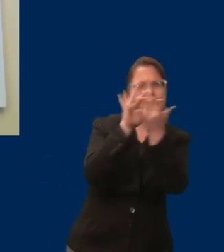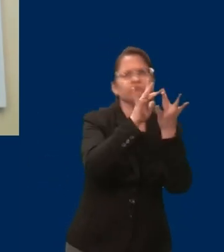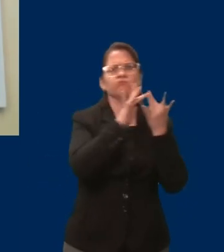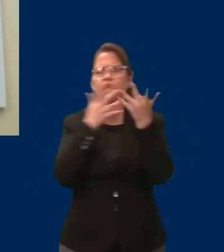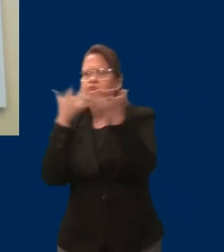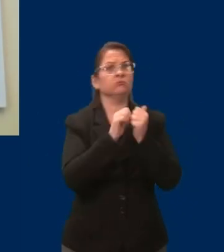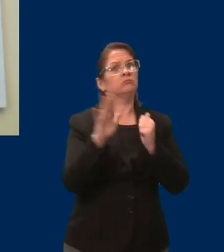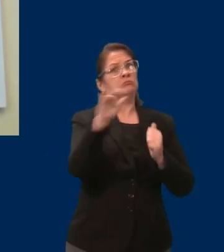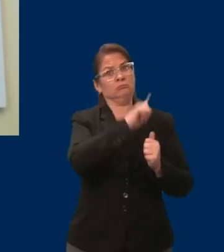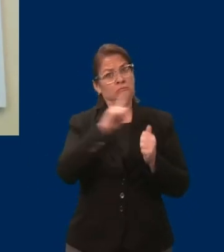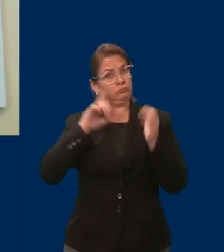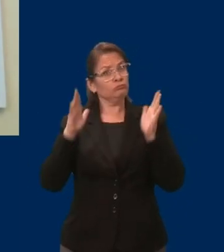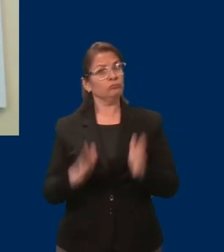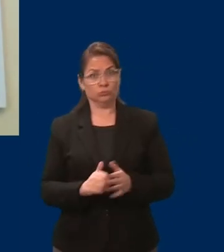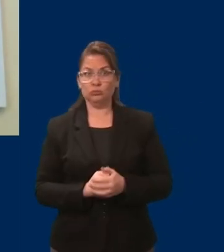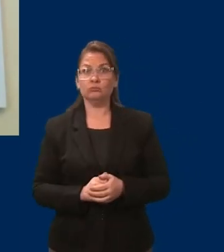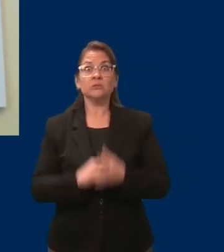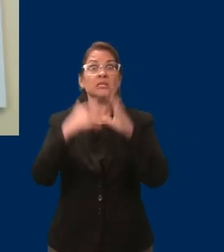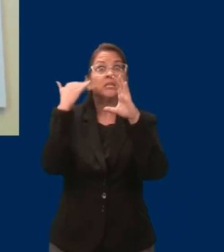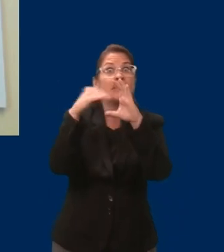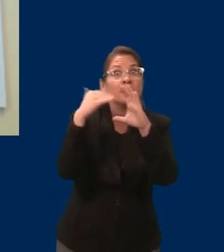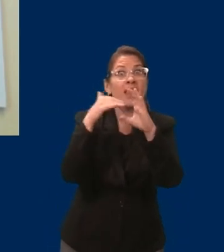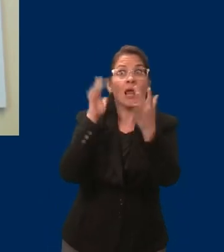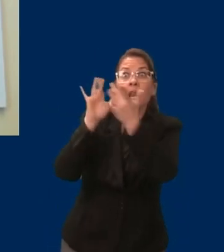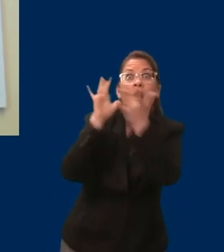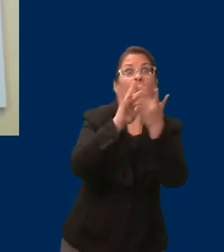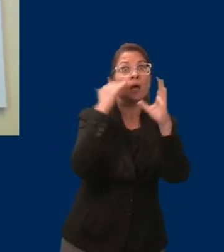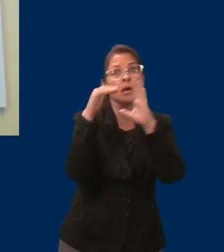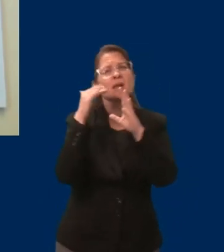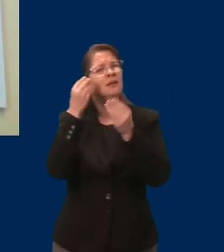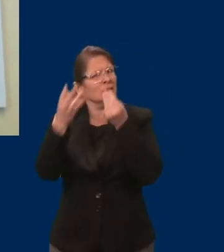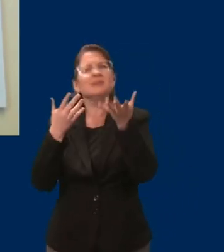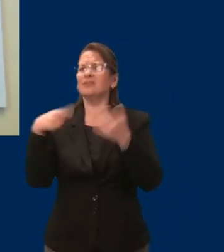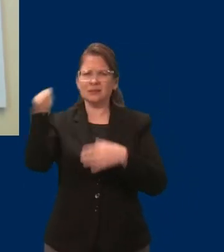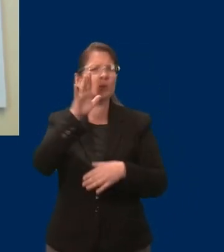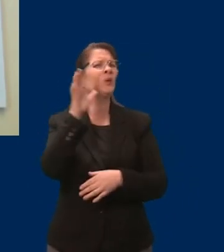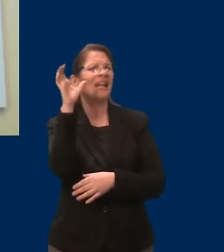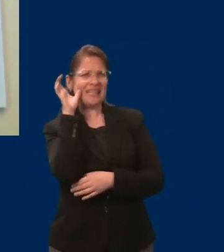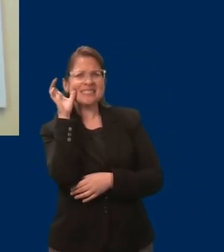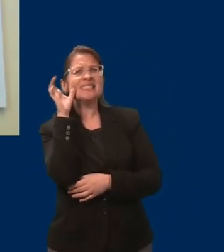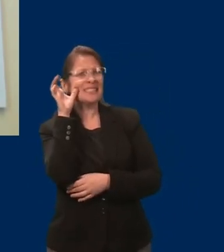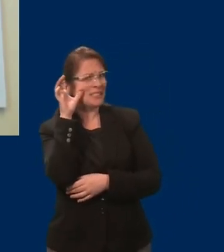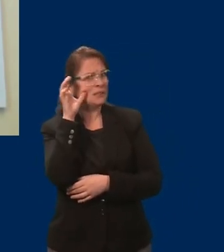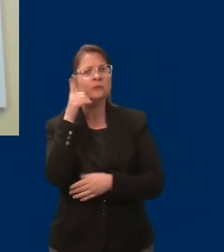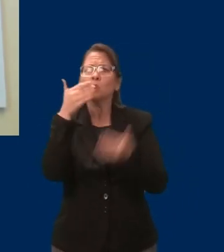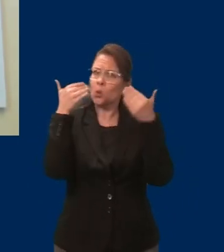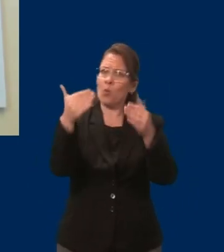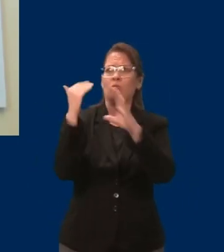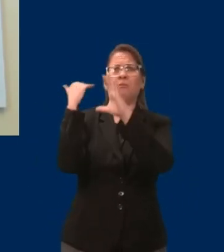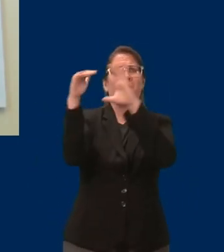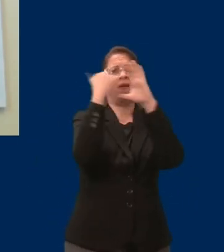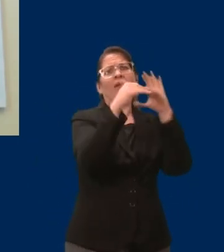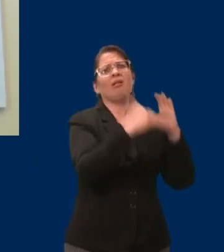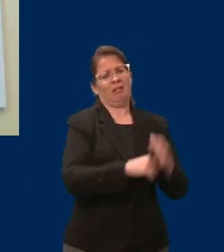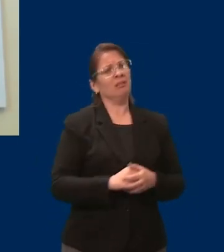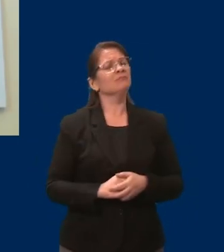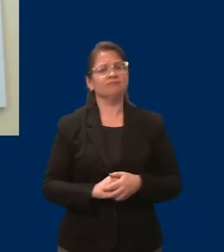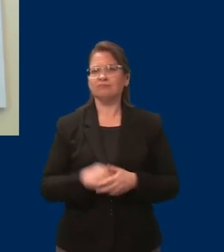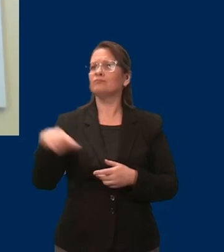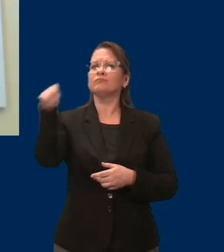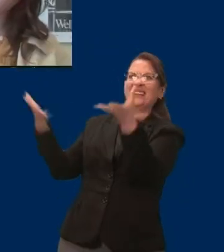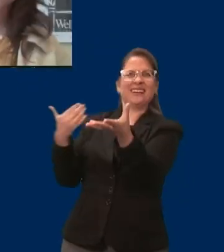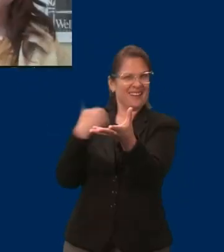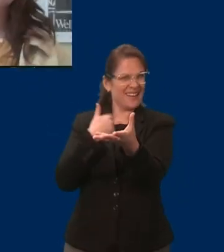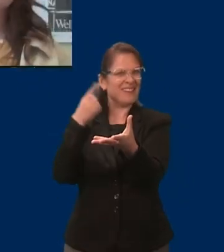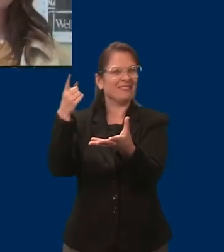and emails, they really make a difference and no one is a better advocate for the community than